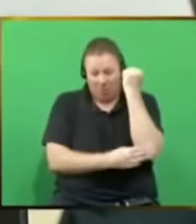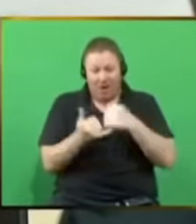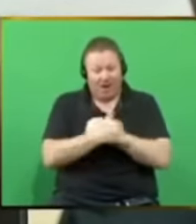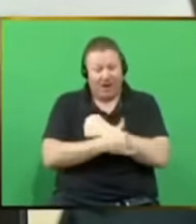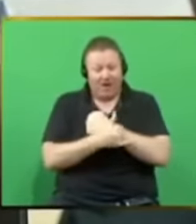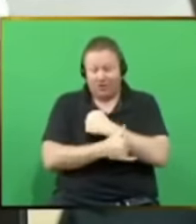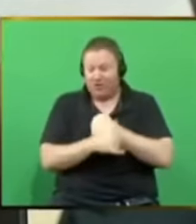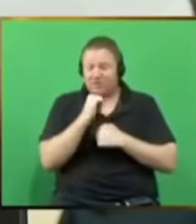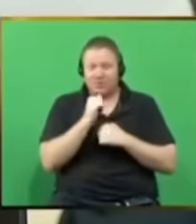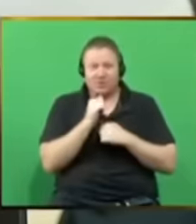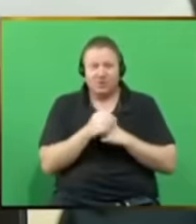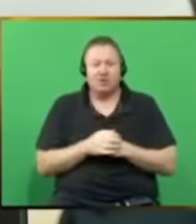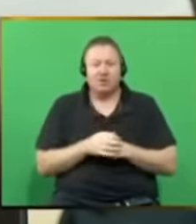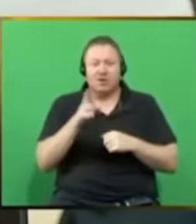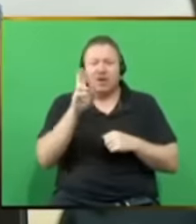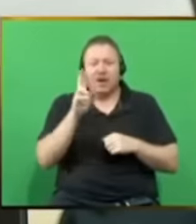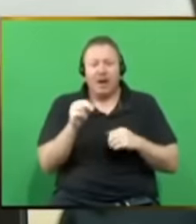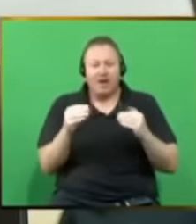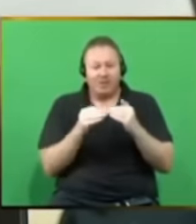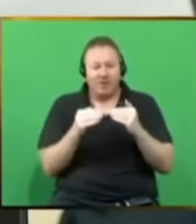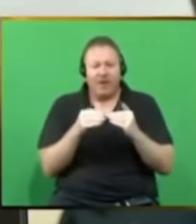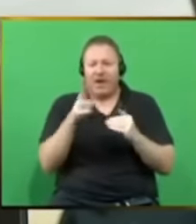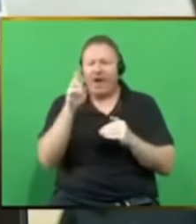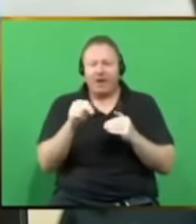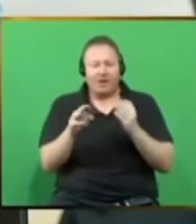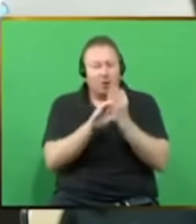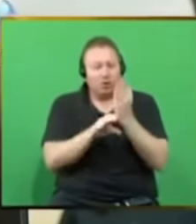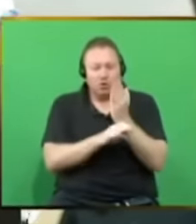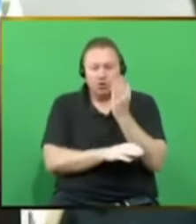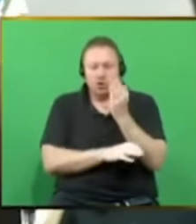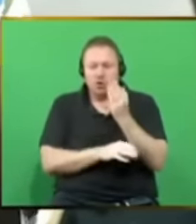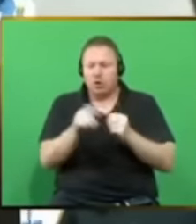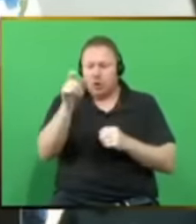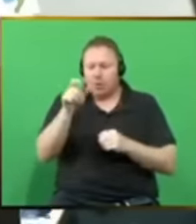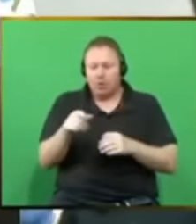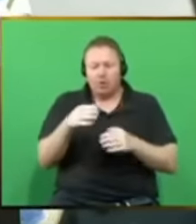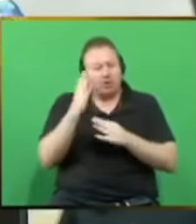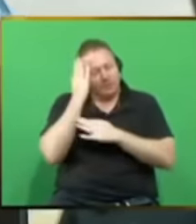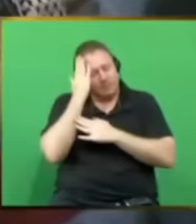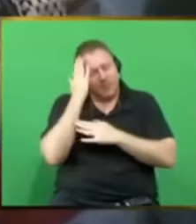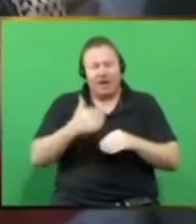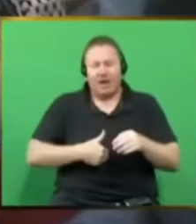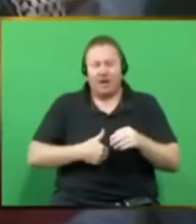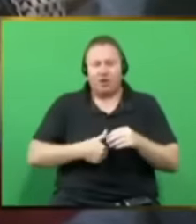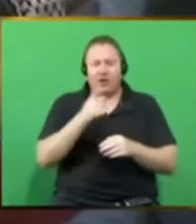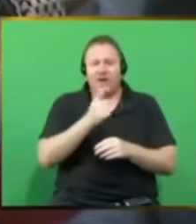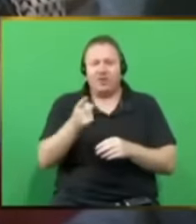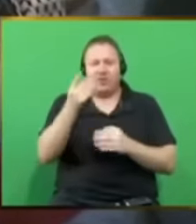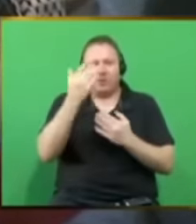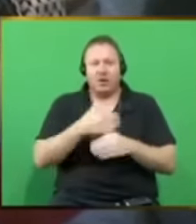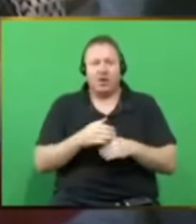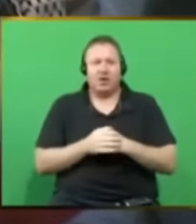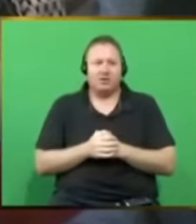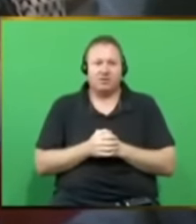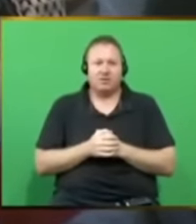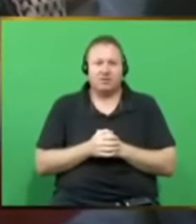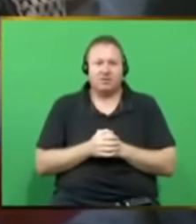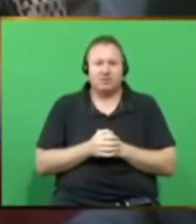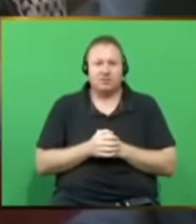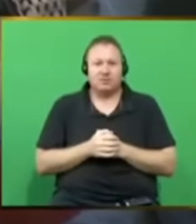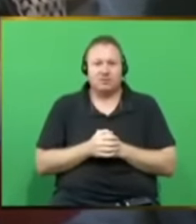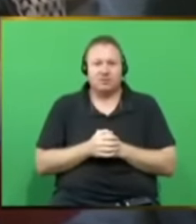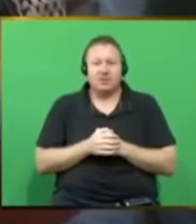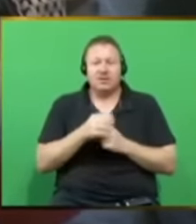unfair and unconstitutional that anybody should go to bed hungry every night. It is simply,